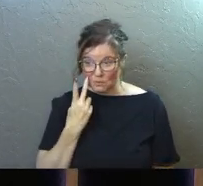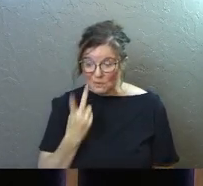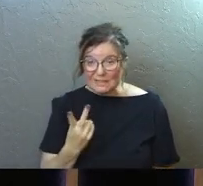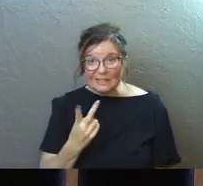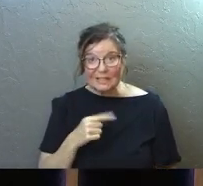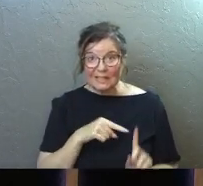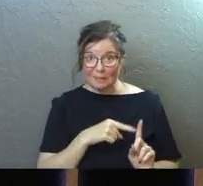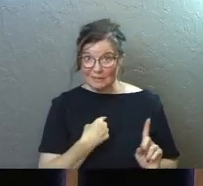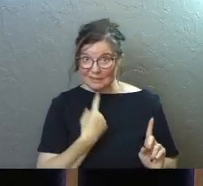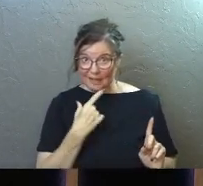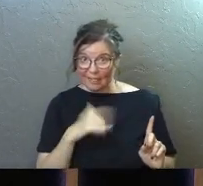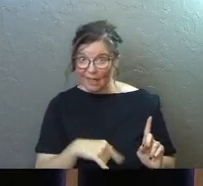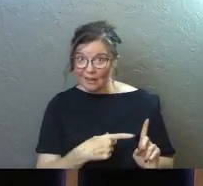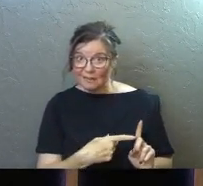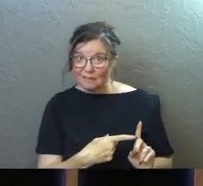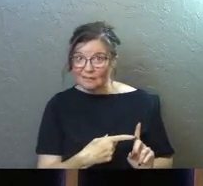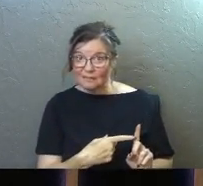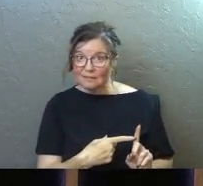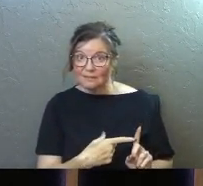you see the apostle saying that?